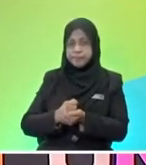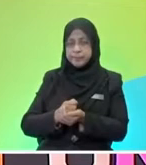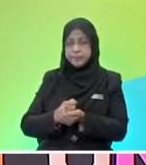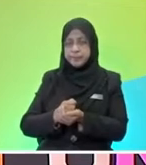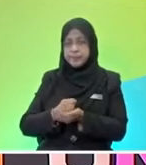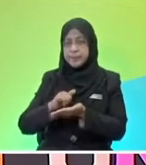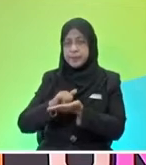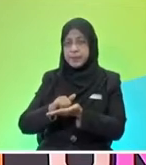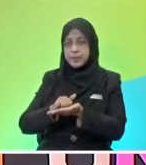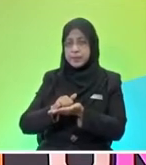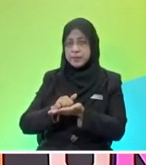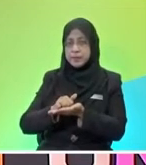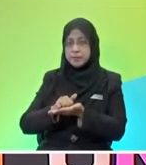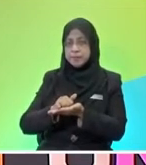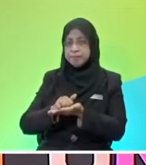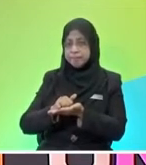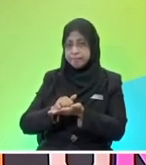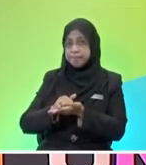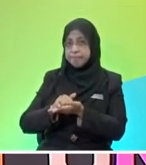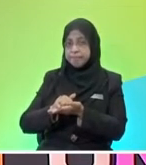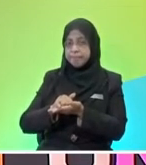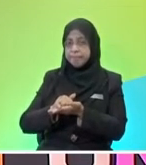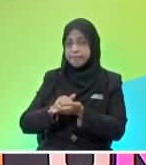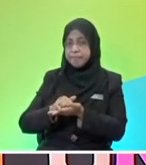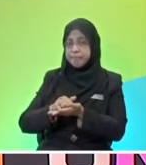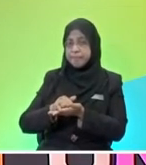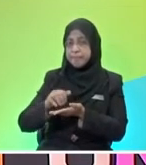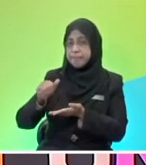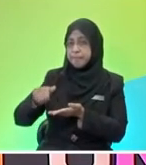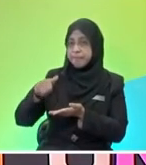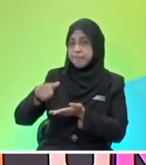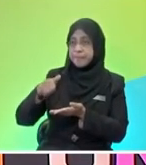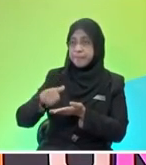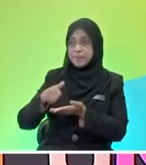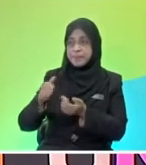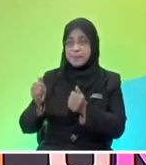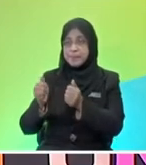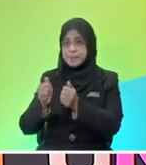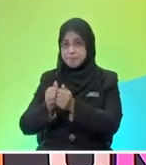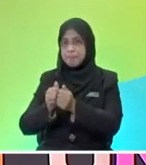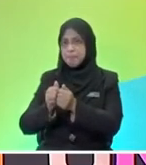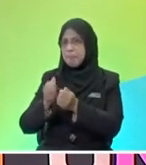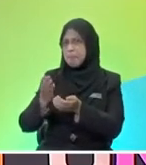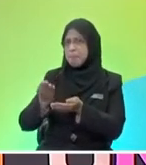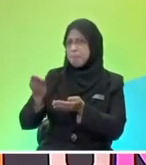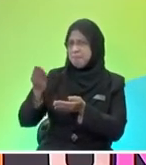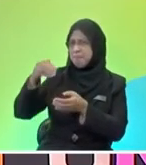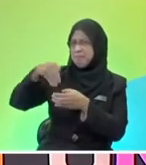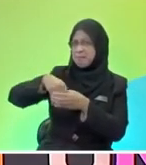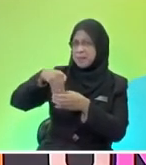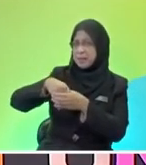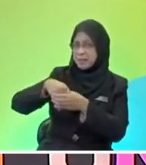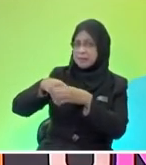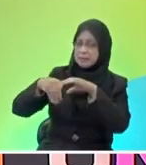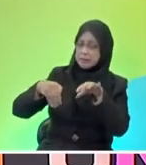is a compartment with more stuffs inside. Yep. I can see carom